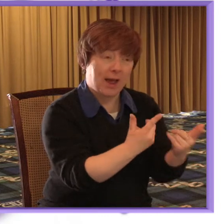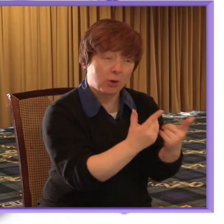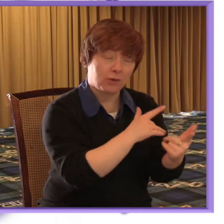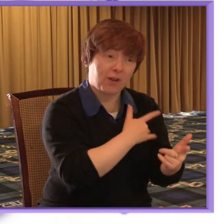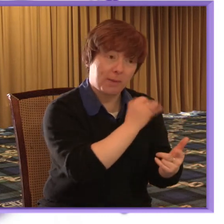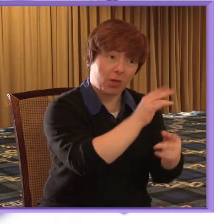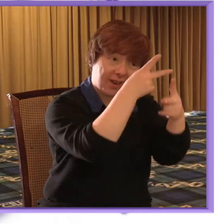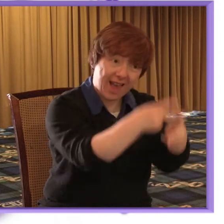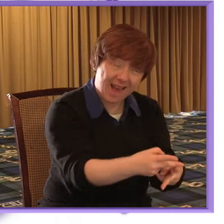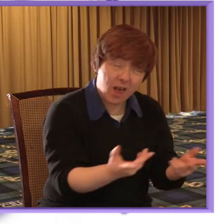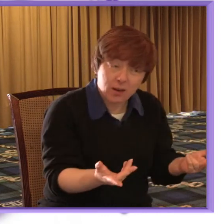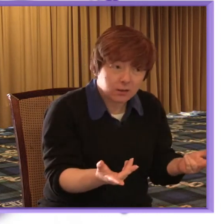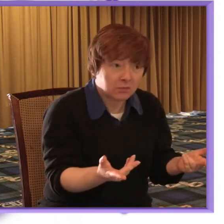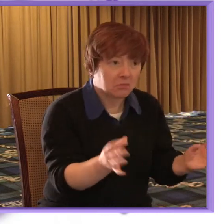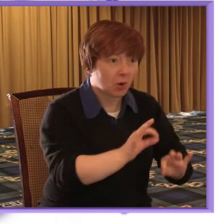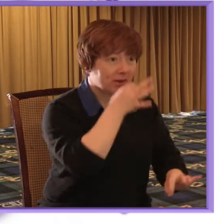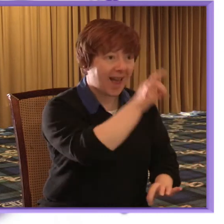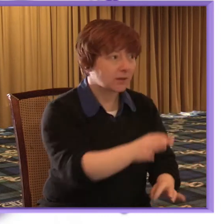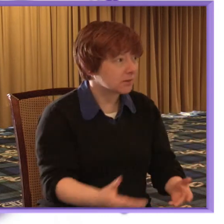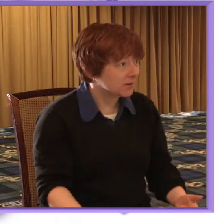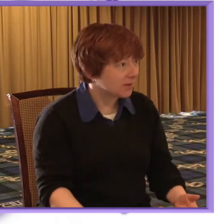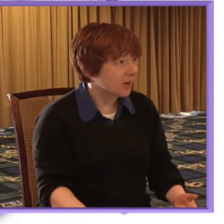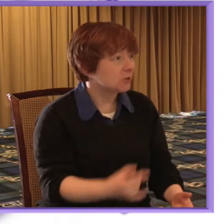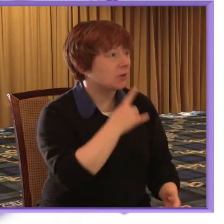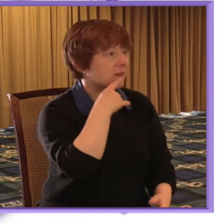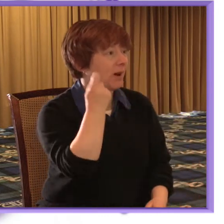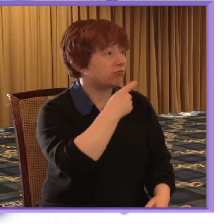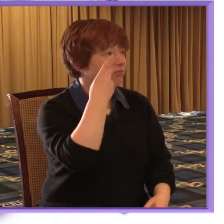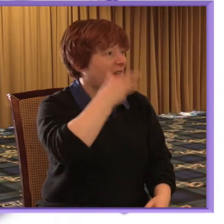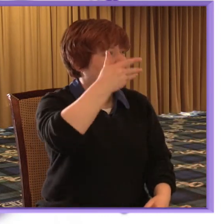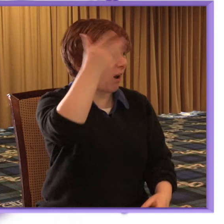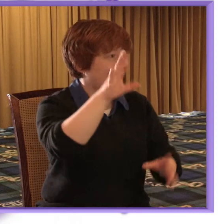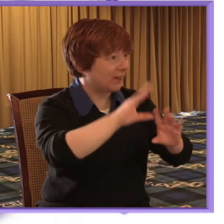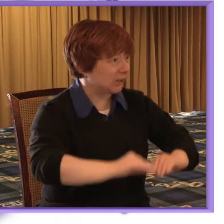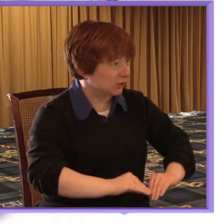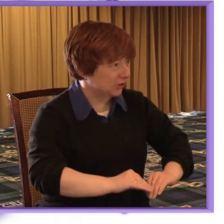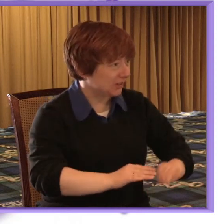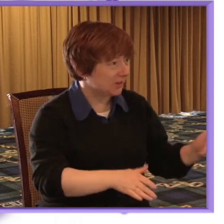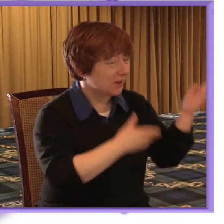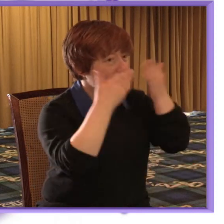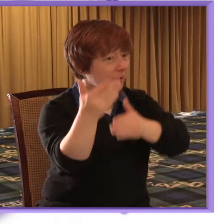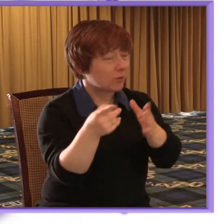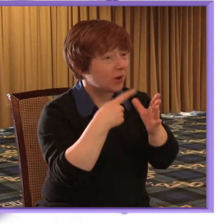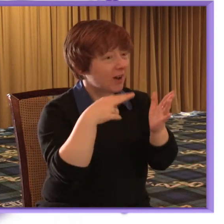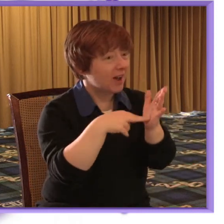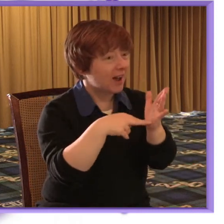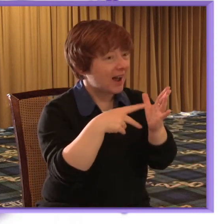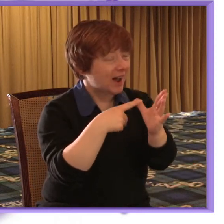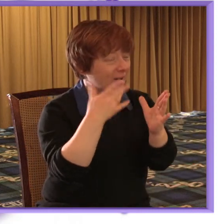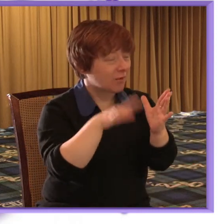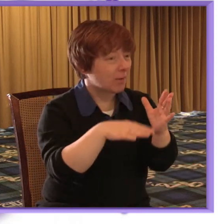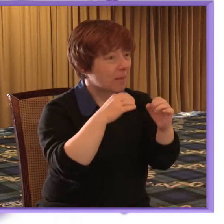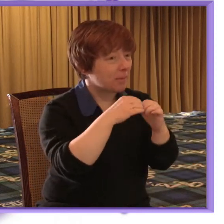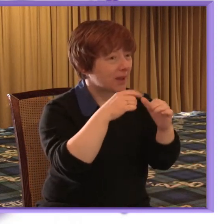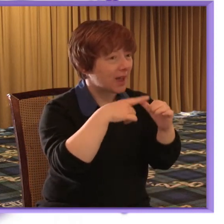so my rabble rising done I'm going to pass you over to Anna who's from the BACP and they've done a